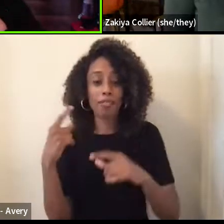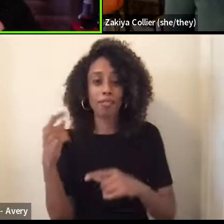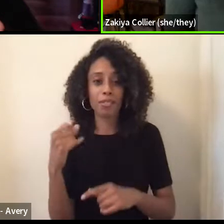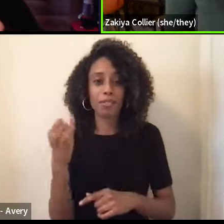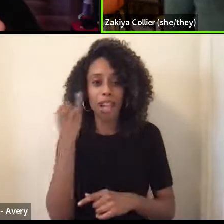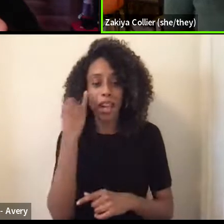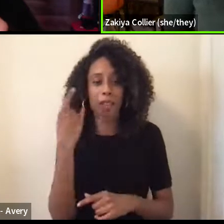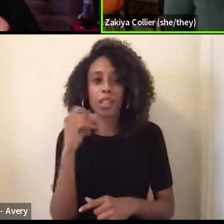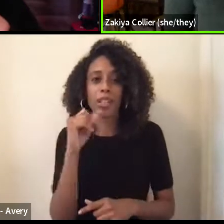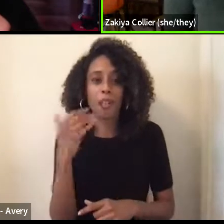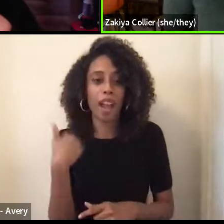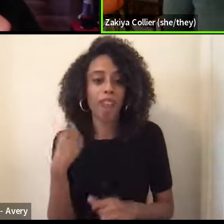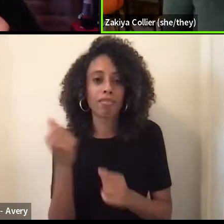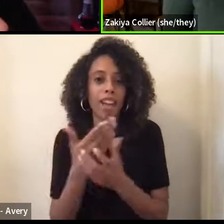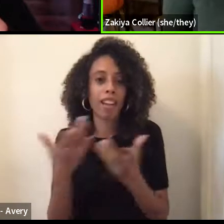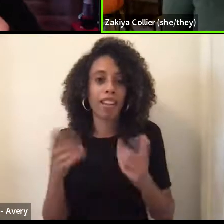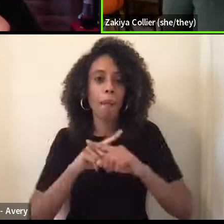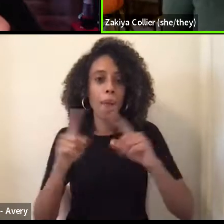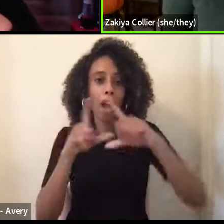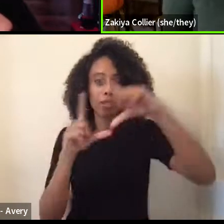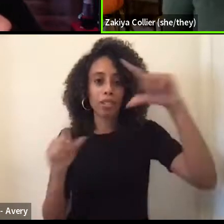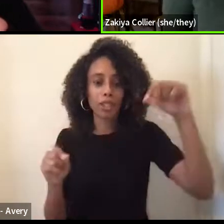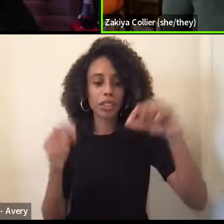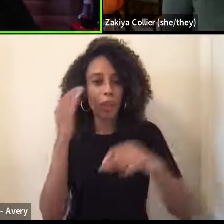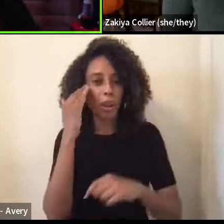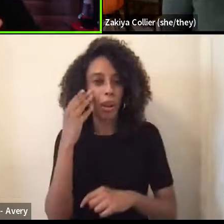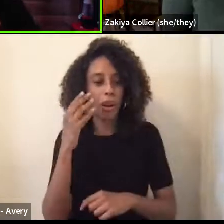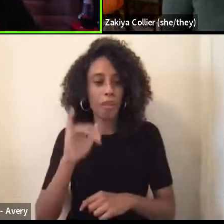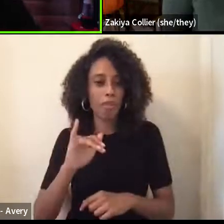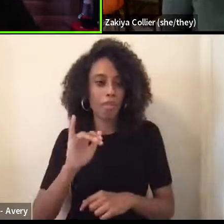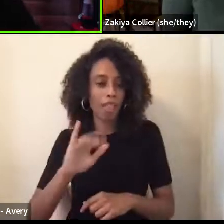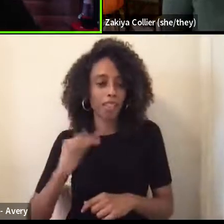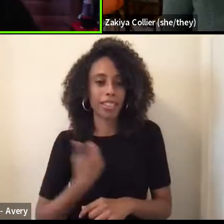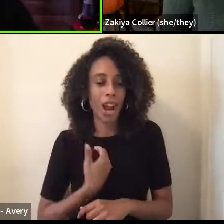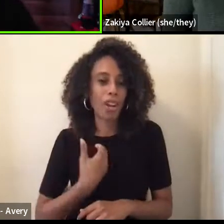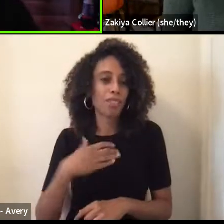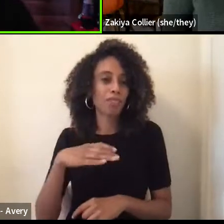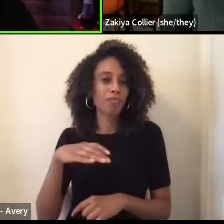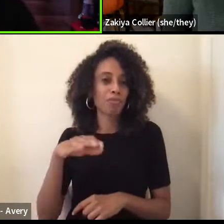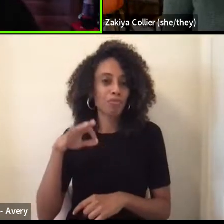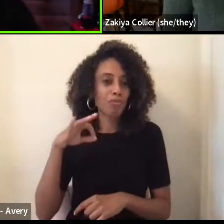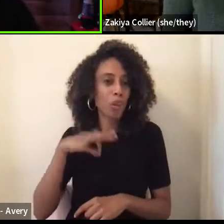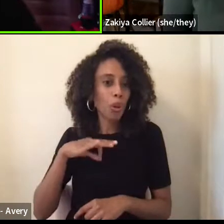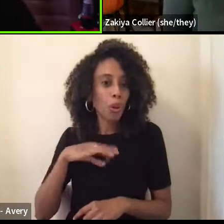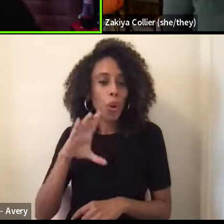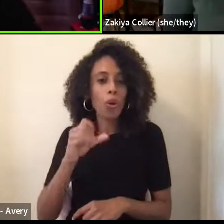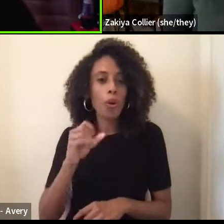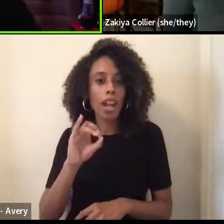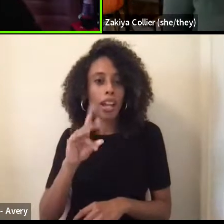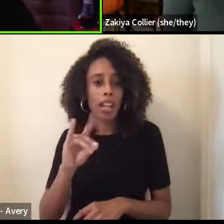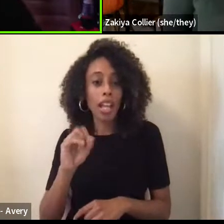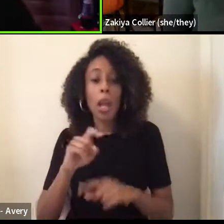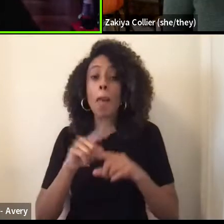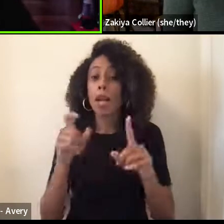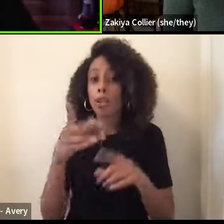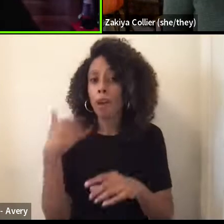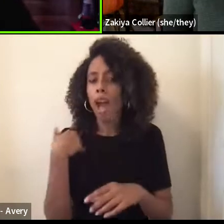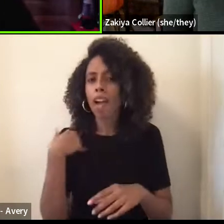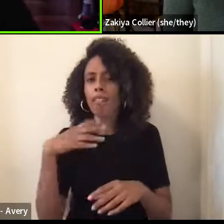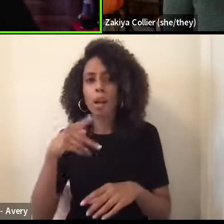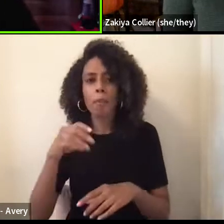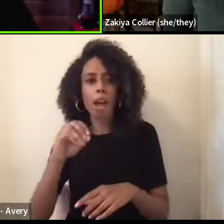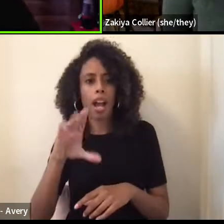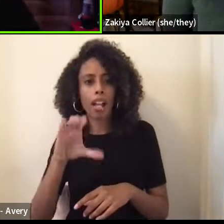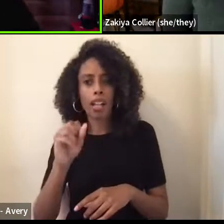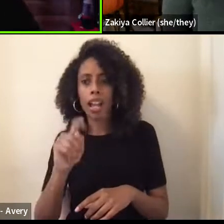credit. Um, I was going to ask you, so you have a podcast, um, organizing ideas podcast. Is that still going